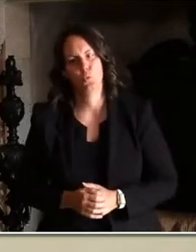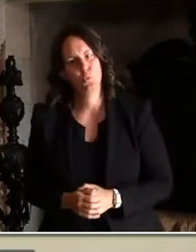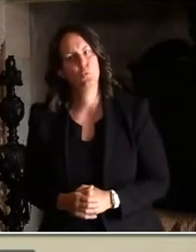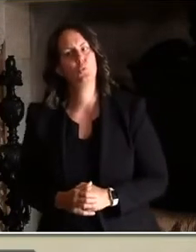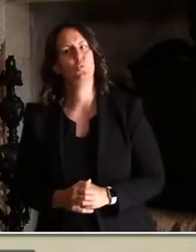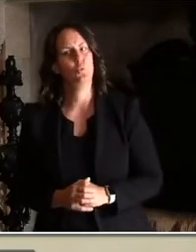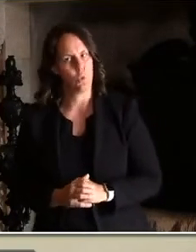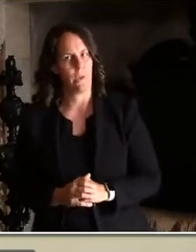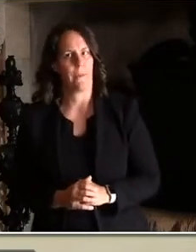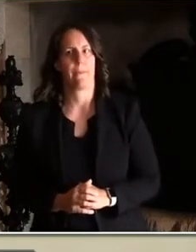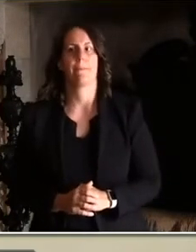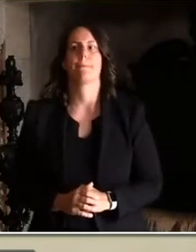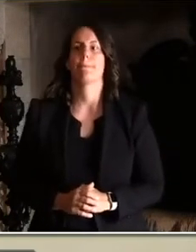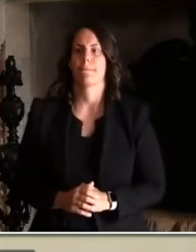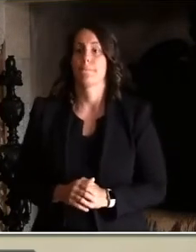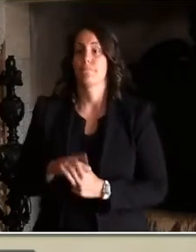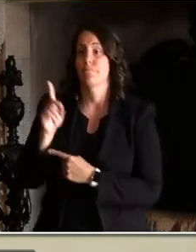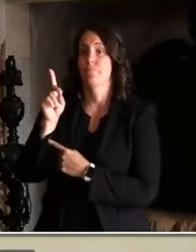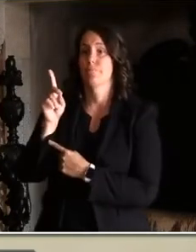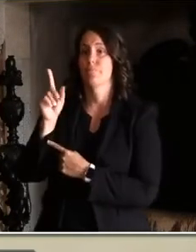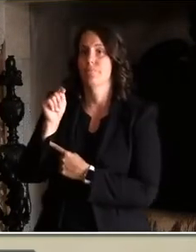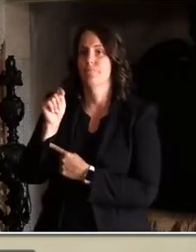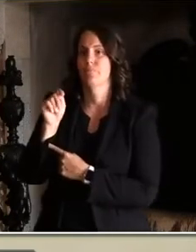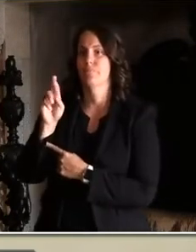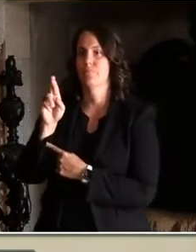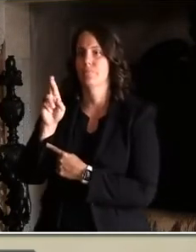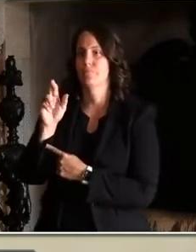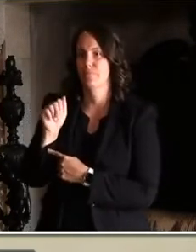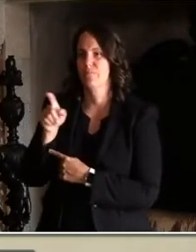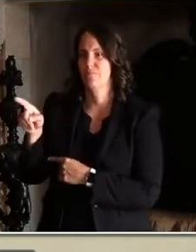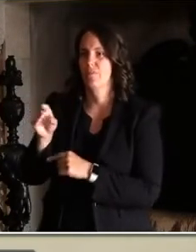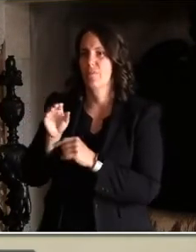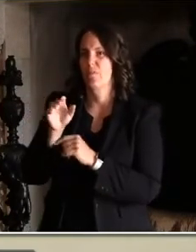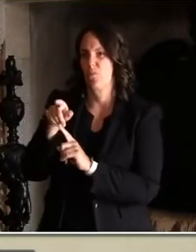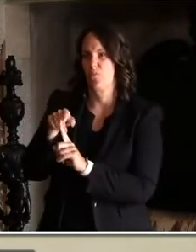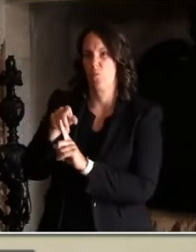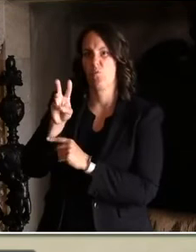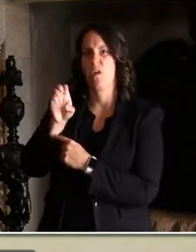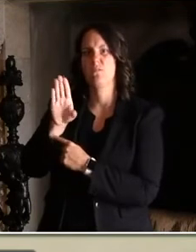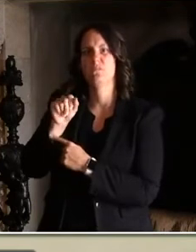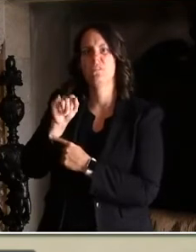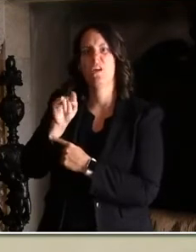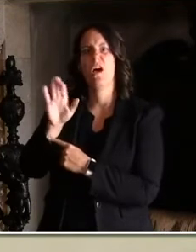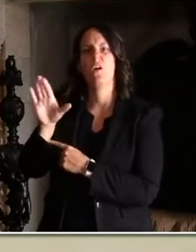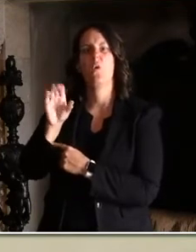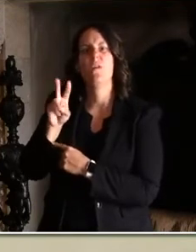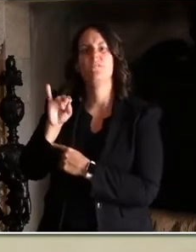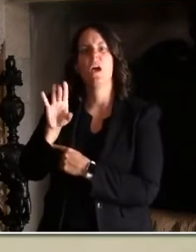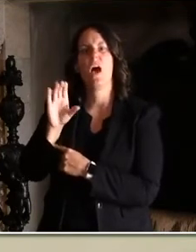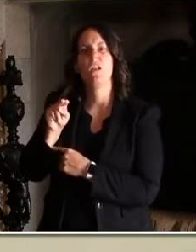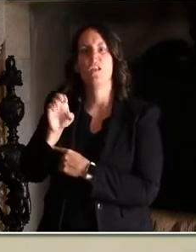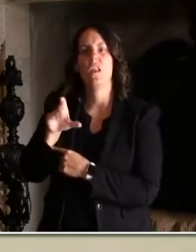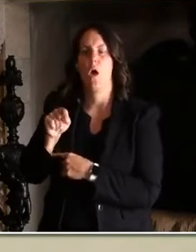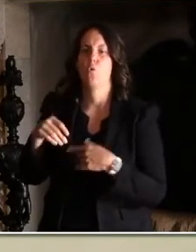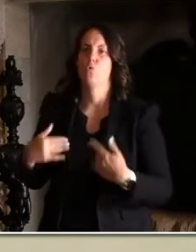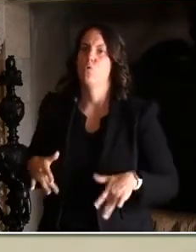confident that it will help cut down the wait times at the testing sites, in addition to providing emailed testing results.